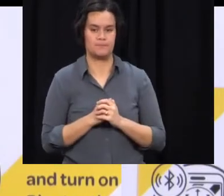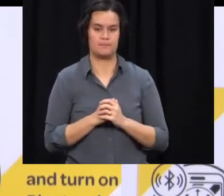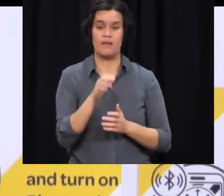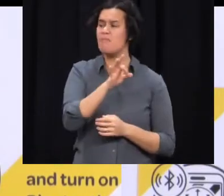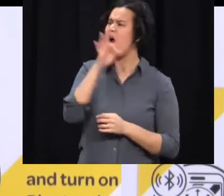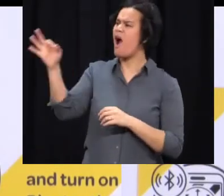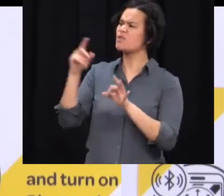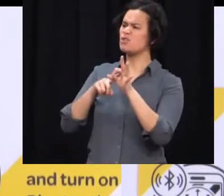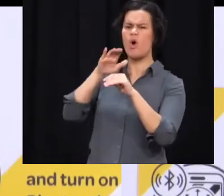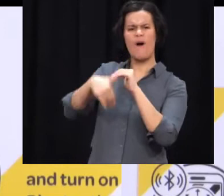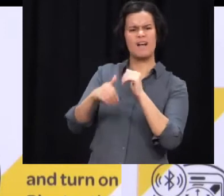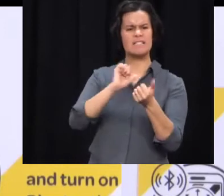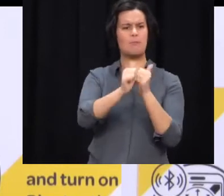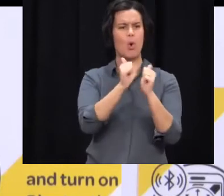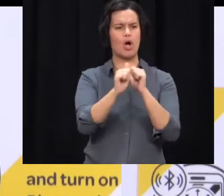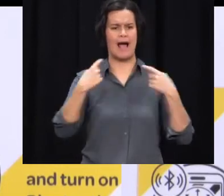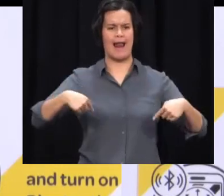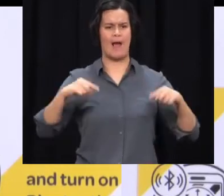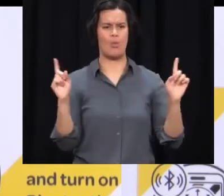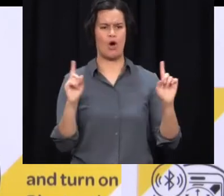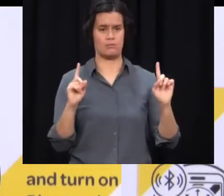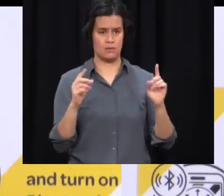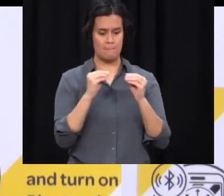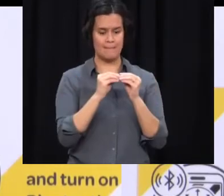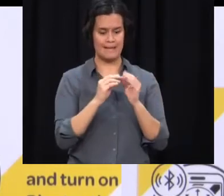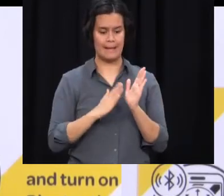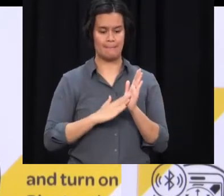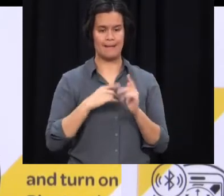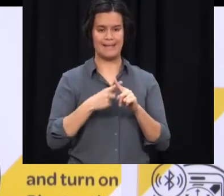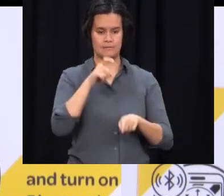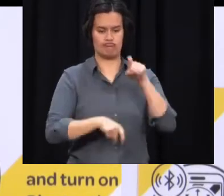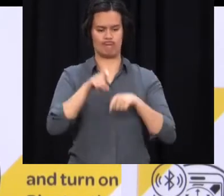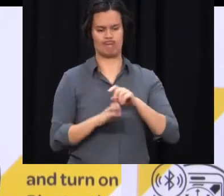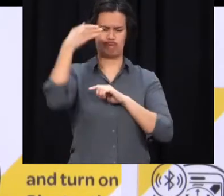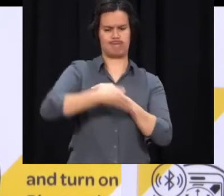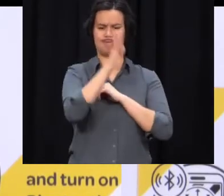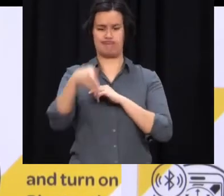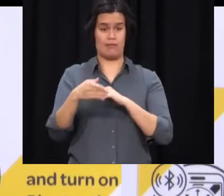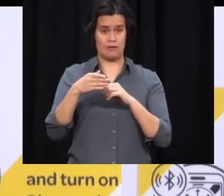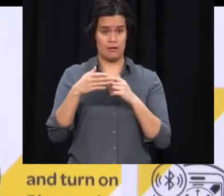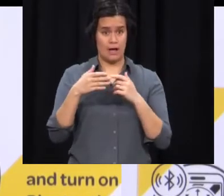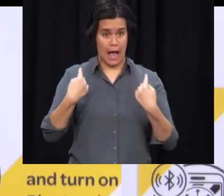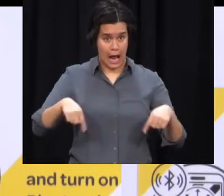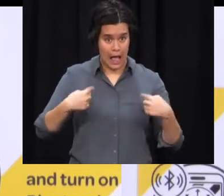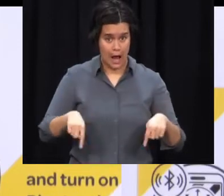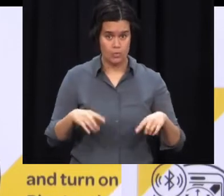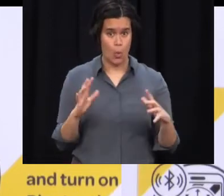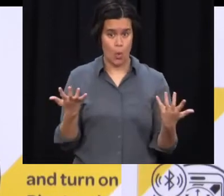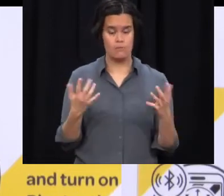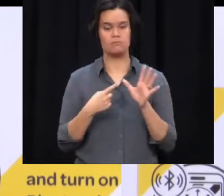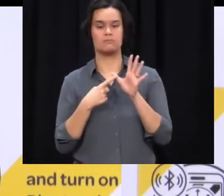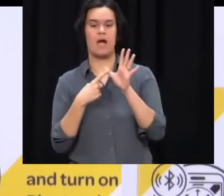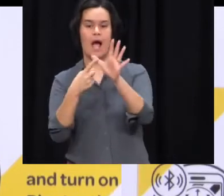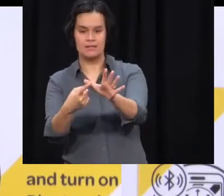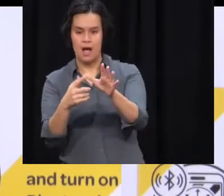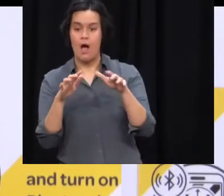risk. So if people are biking away from home, it's nearby, it's safe, and